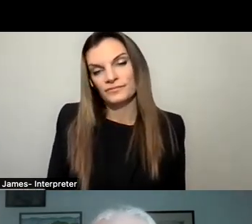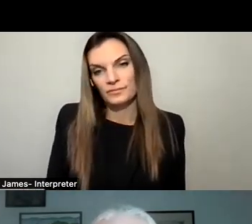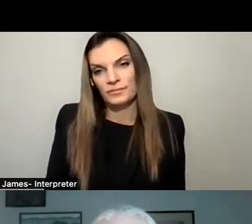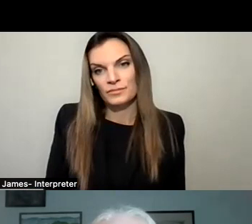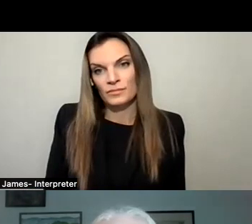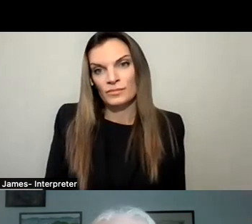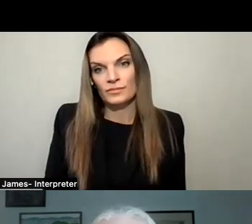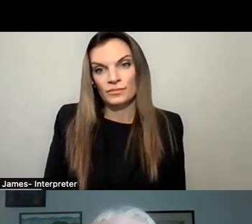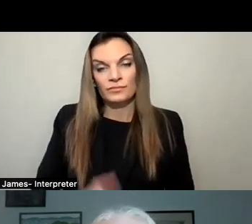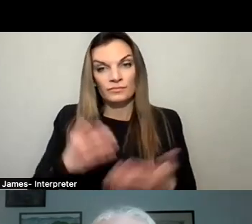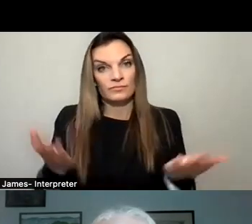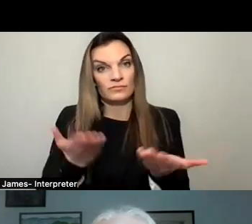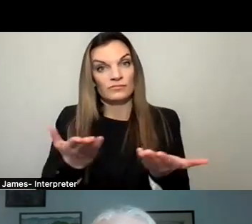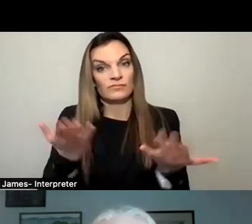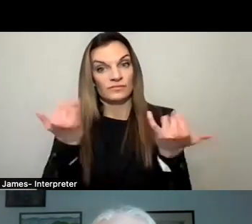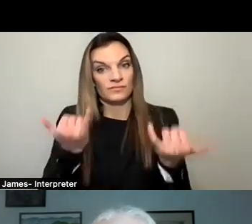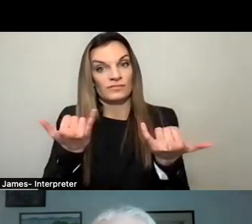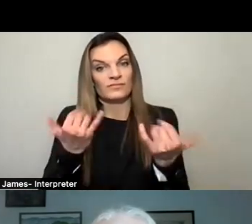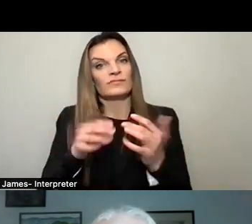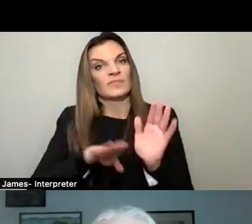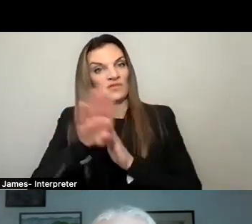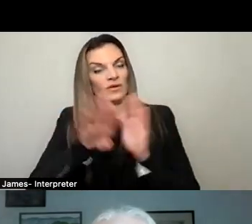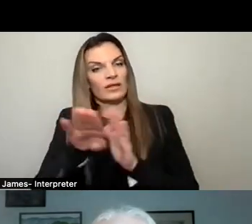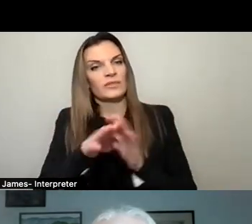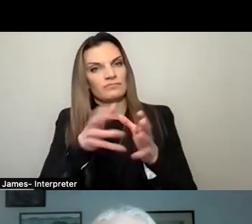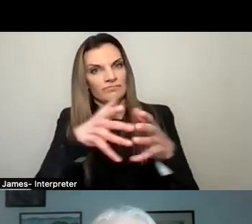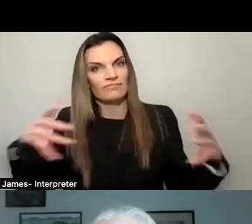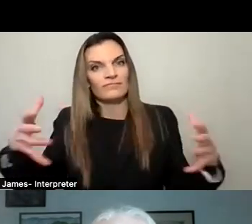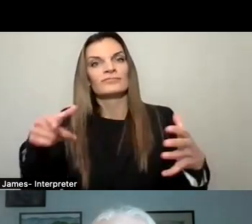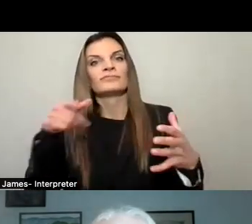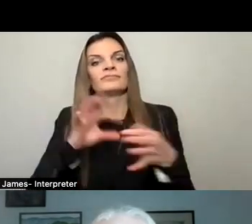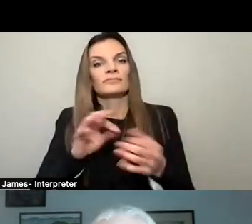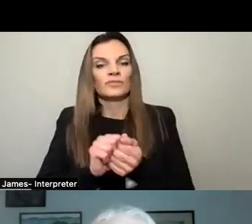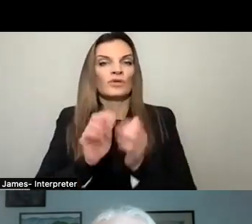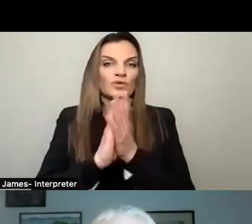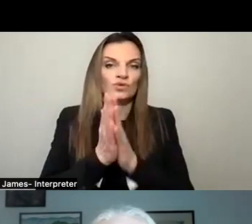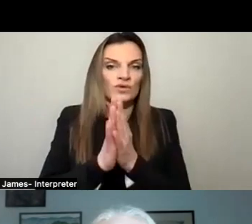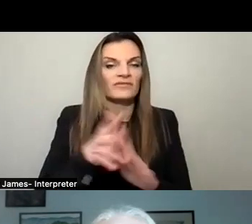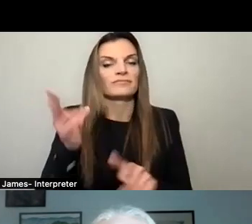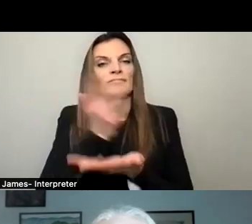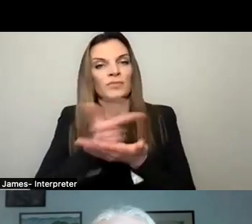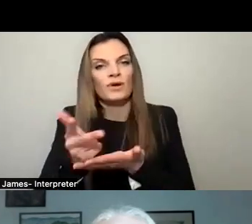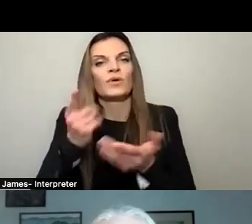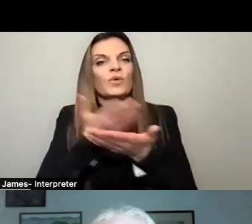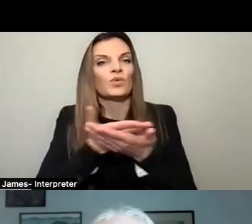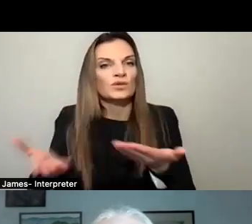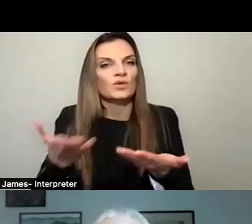are in place to assess and respond to the ongoing impacts of traffic, parking, and resource usage?